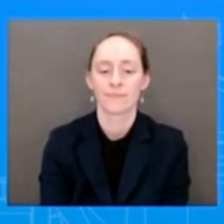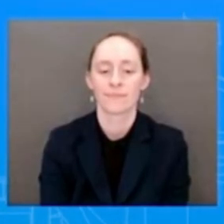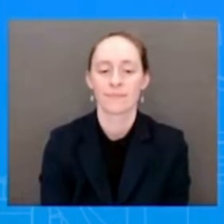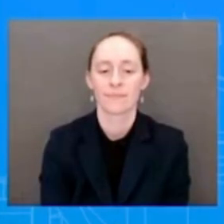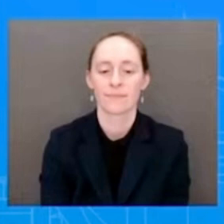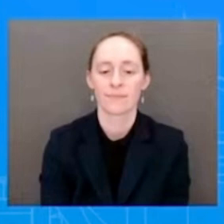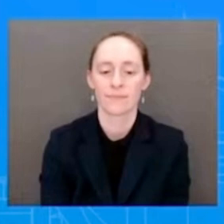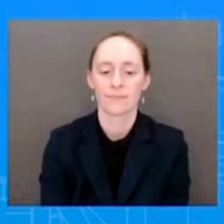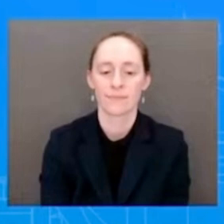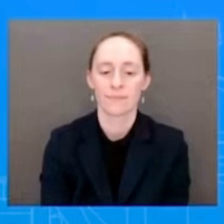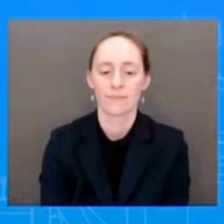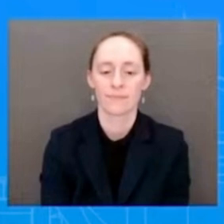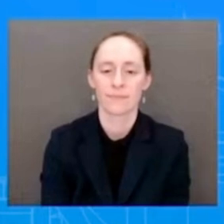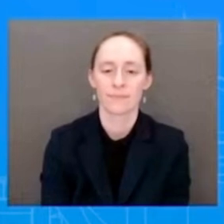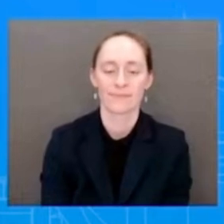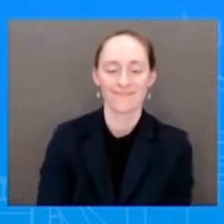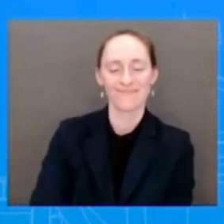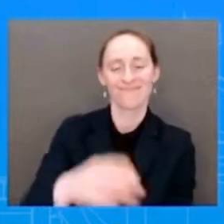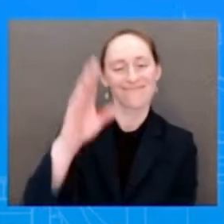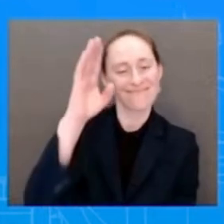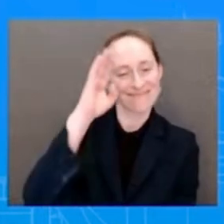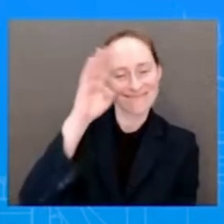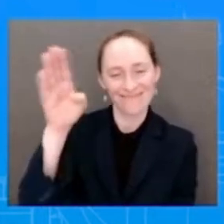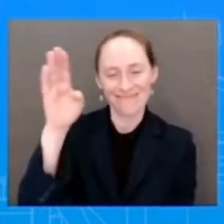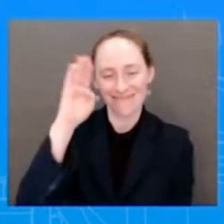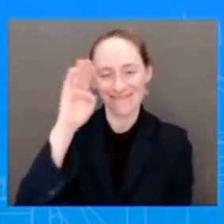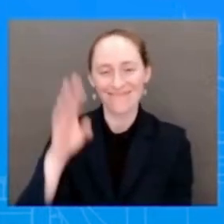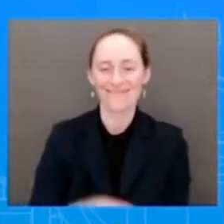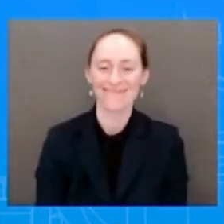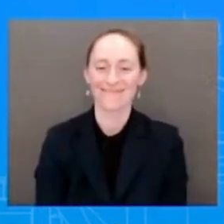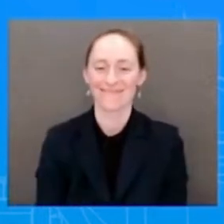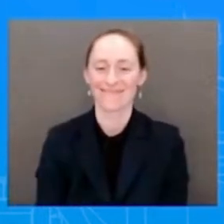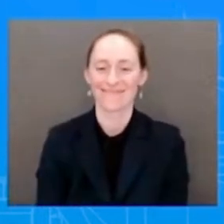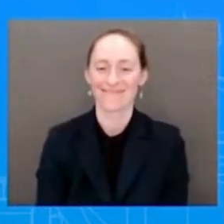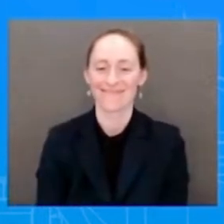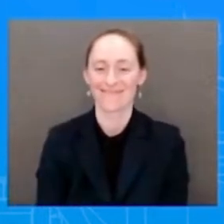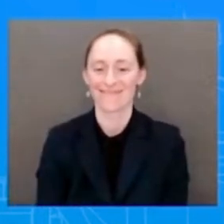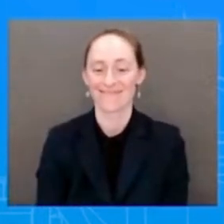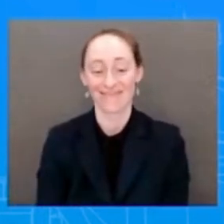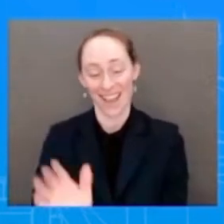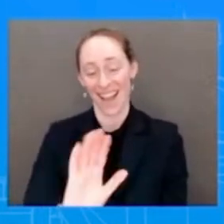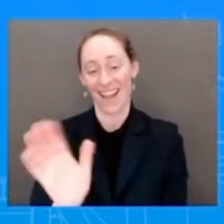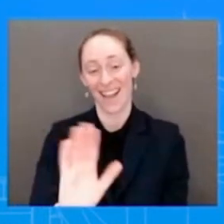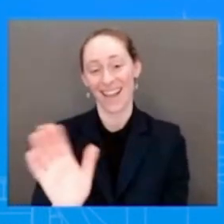Hey, hey, Steve, hi, it was so nice, a little rally.